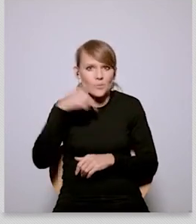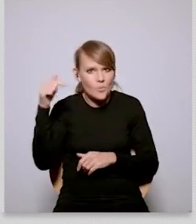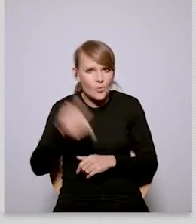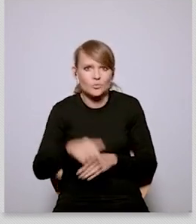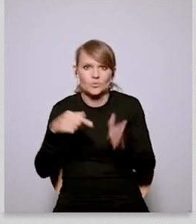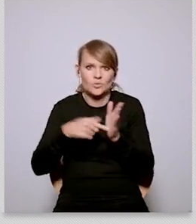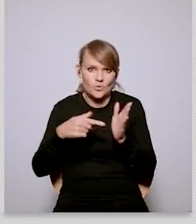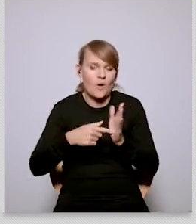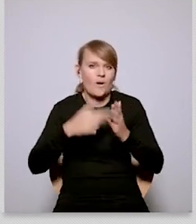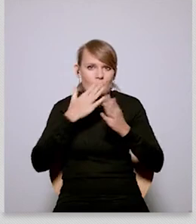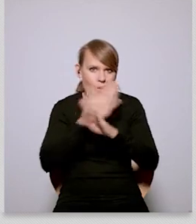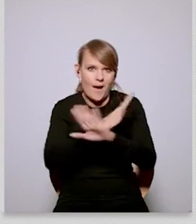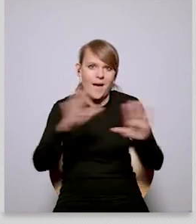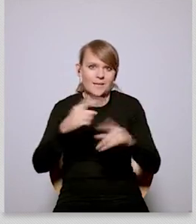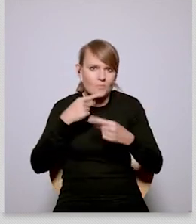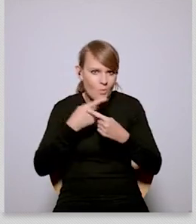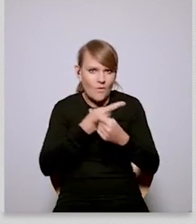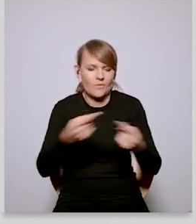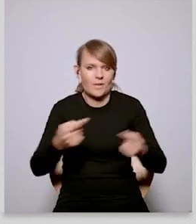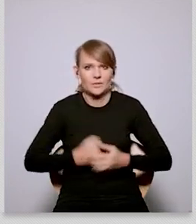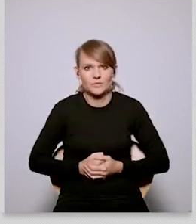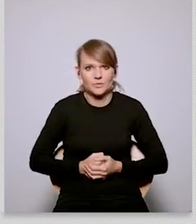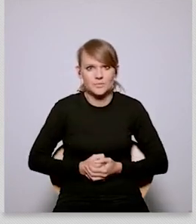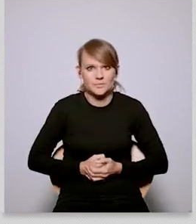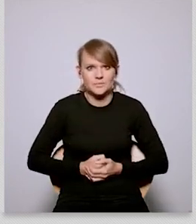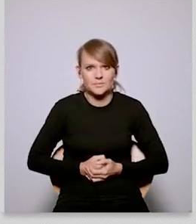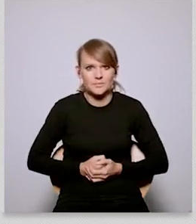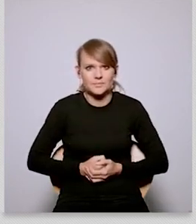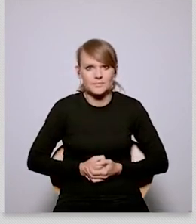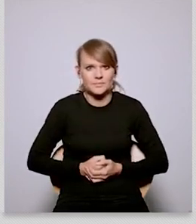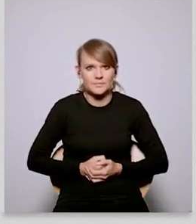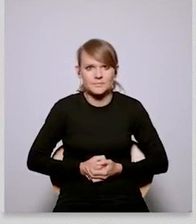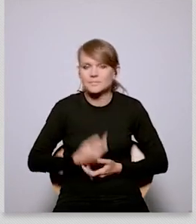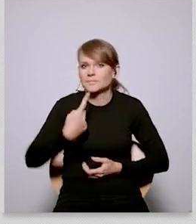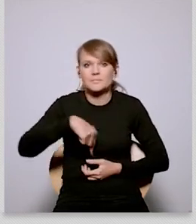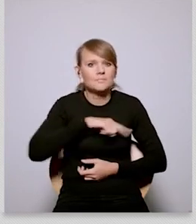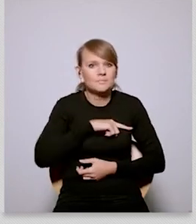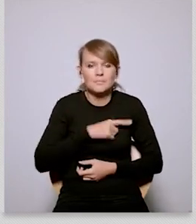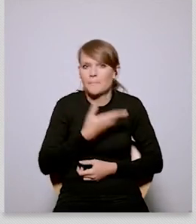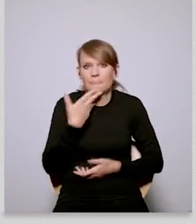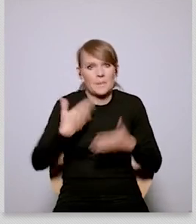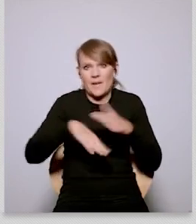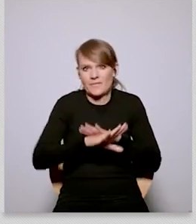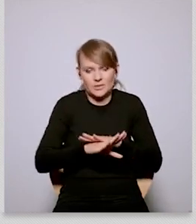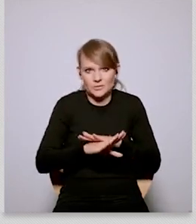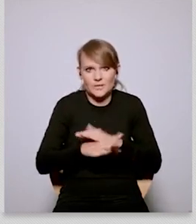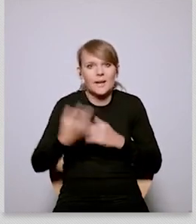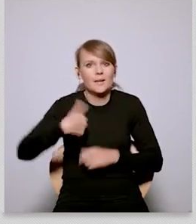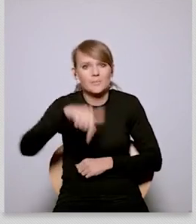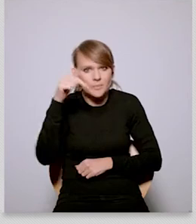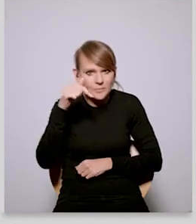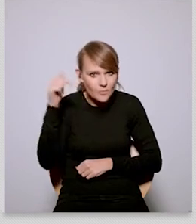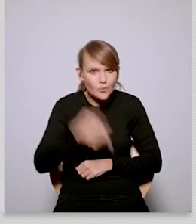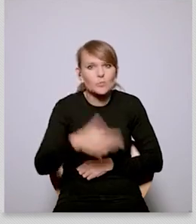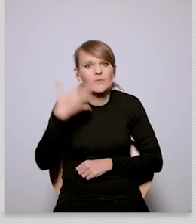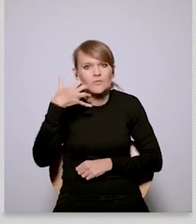have to um to get in early and and try and shape this environment um in order to uh in order